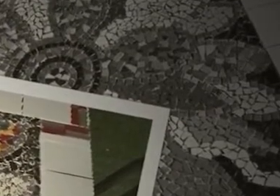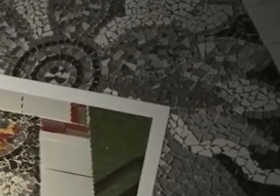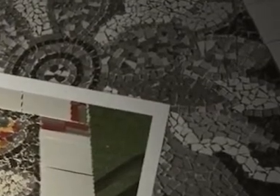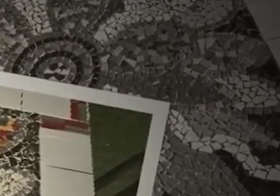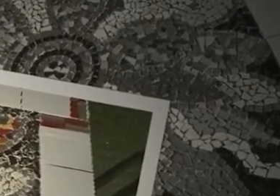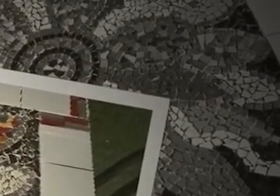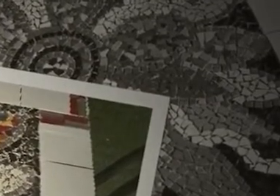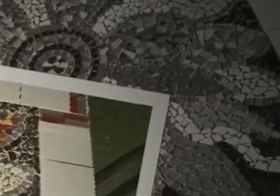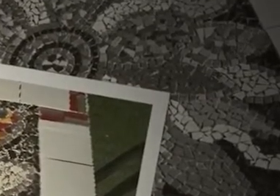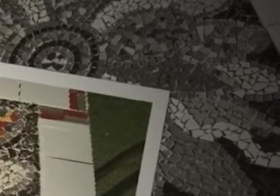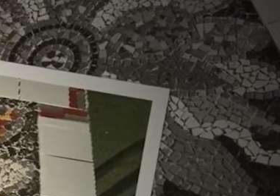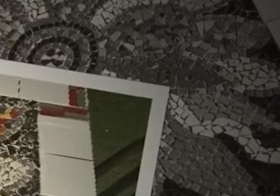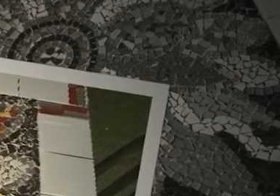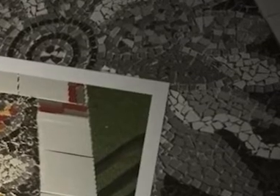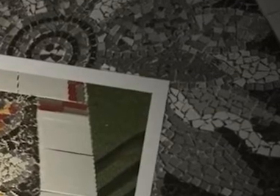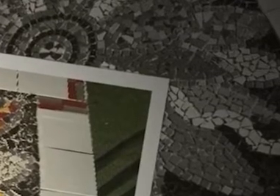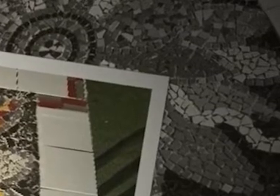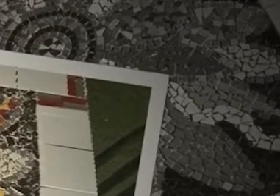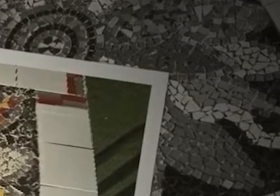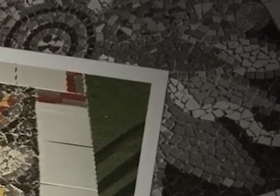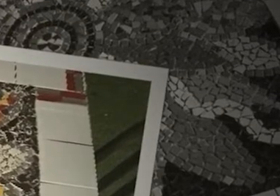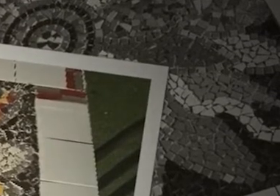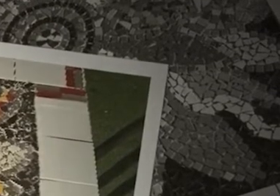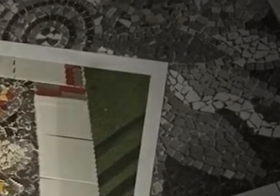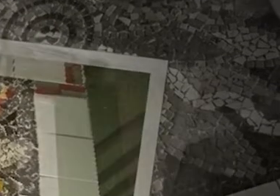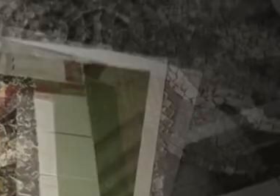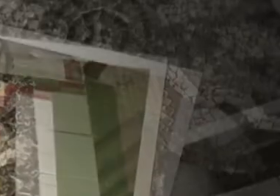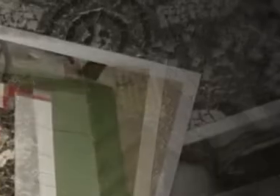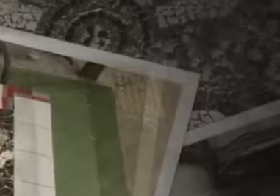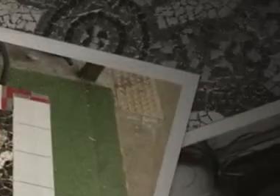a lot